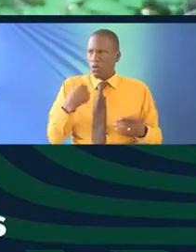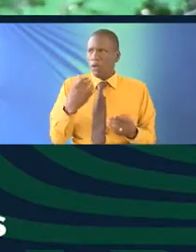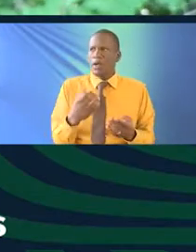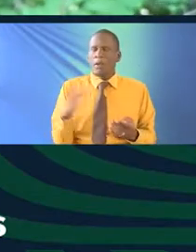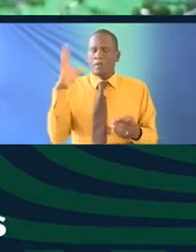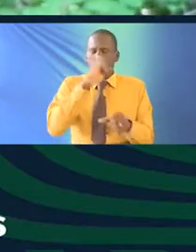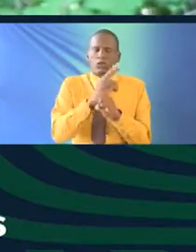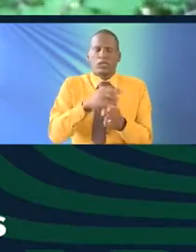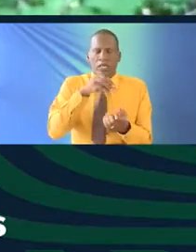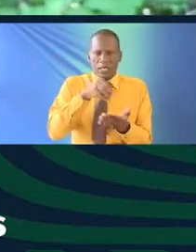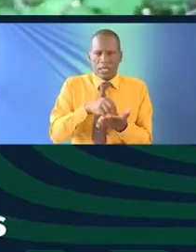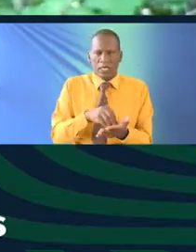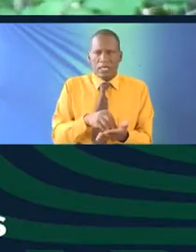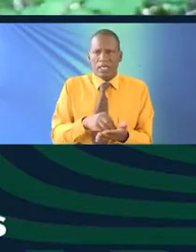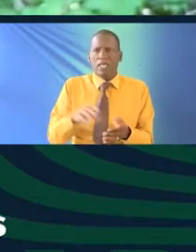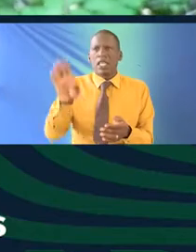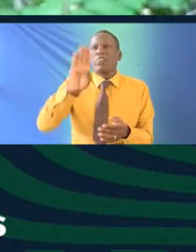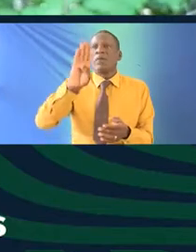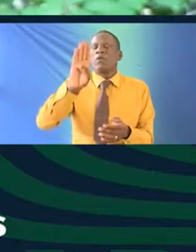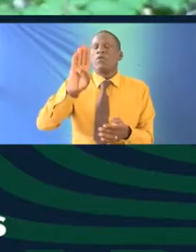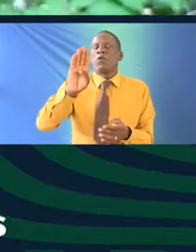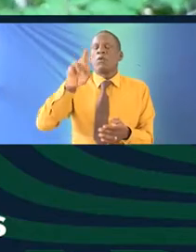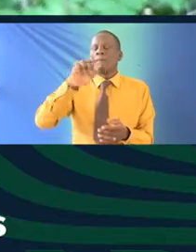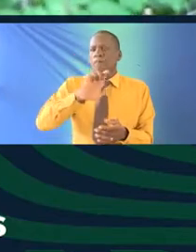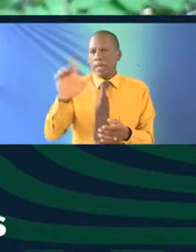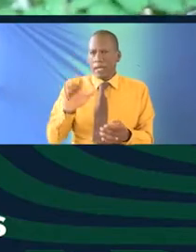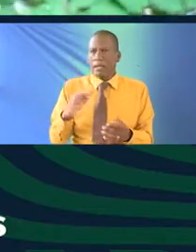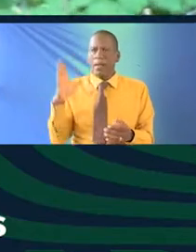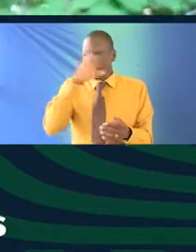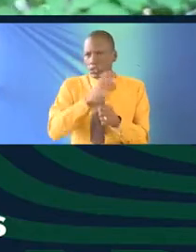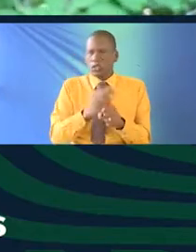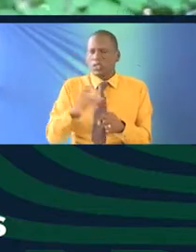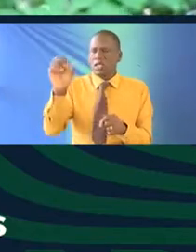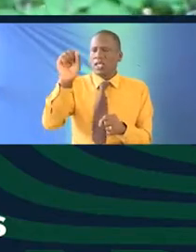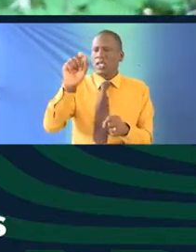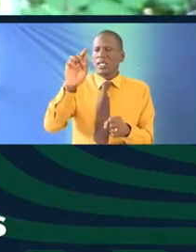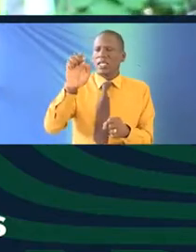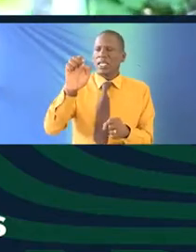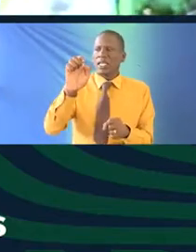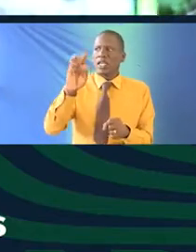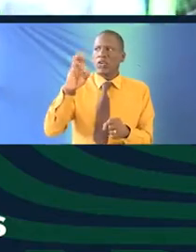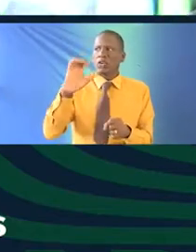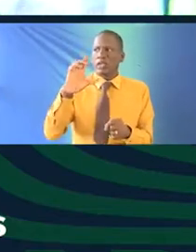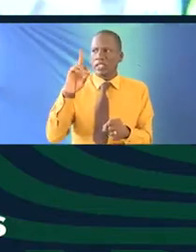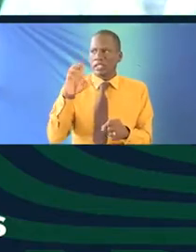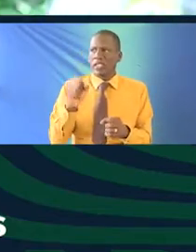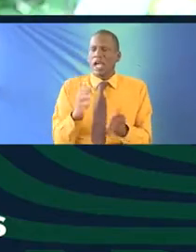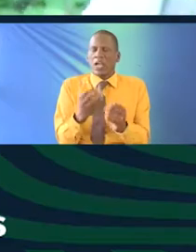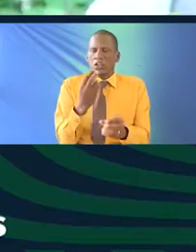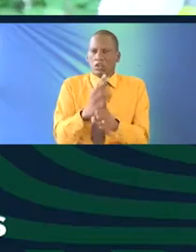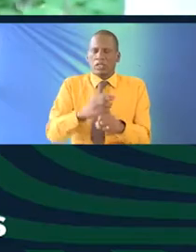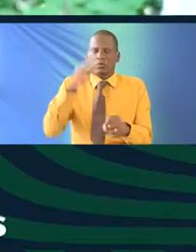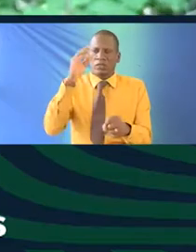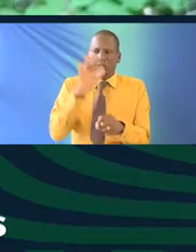abusing again the blue pill number one abusing steroids or taking medication that has a lot of side